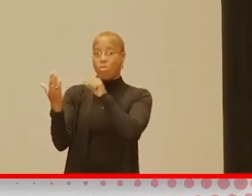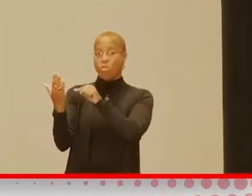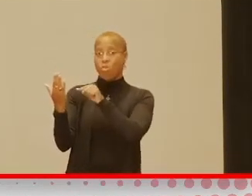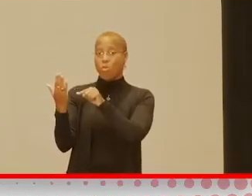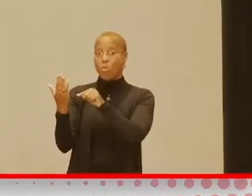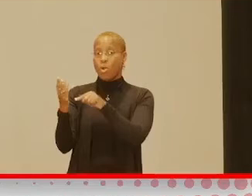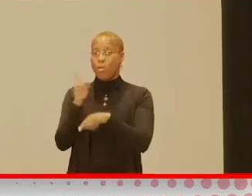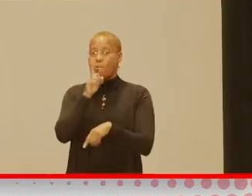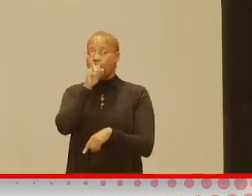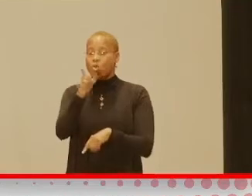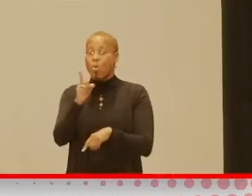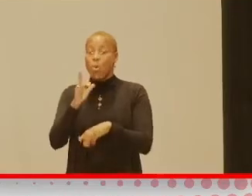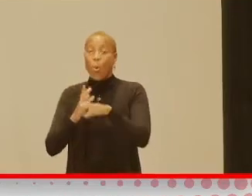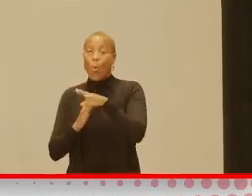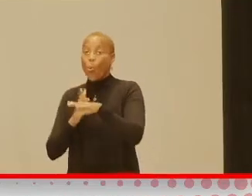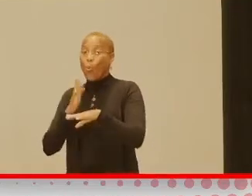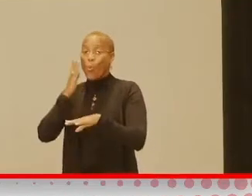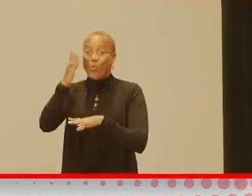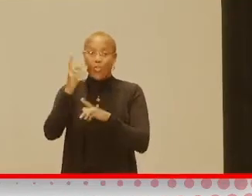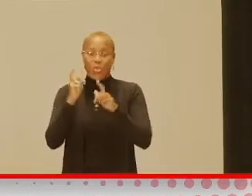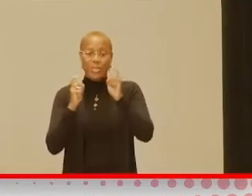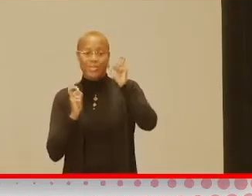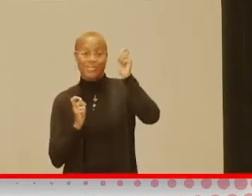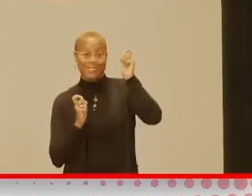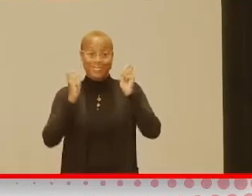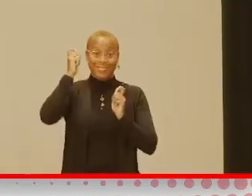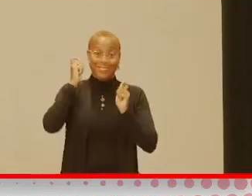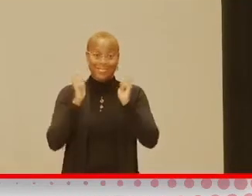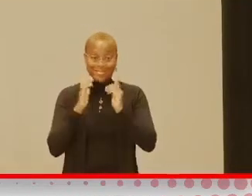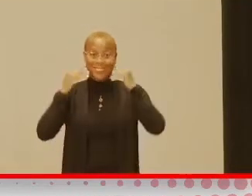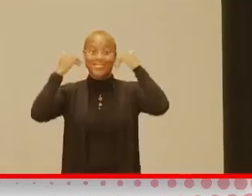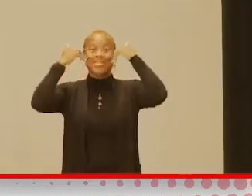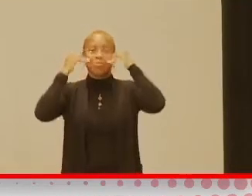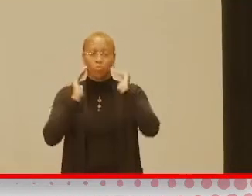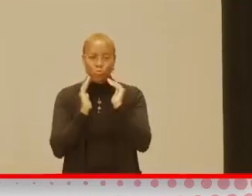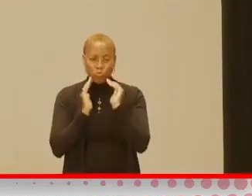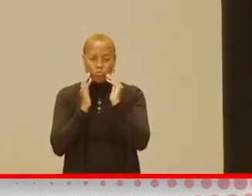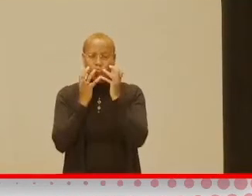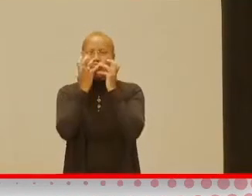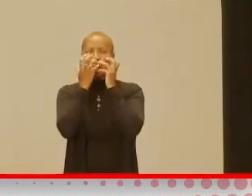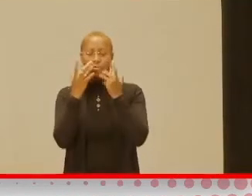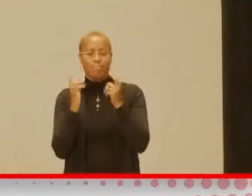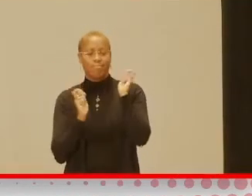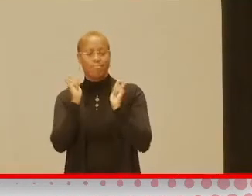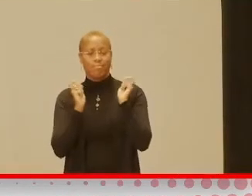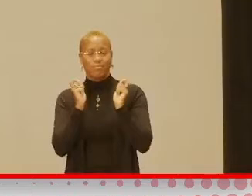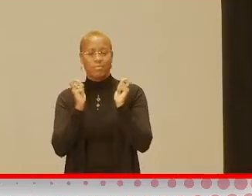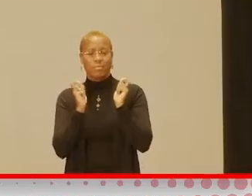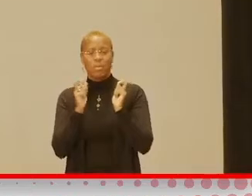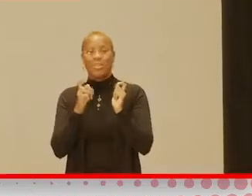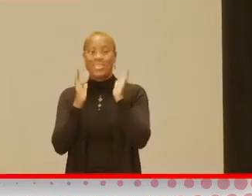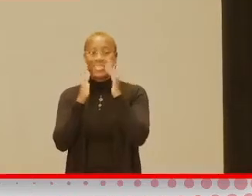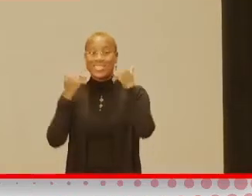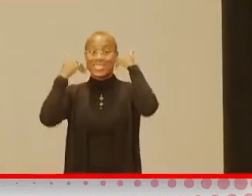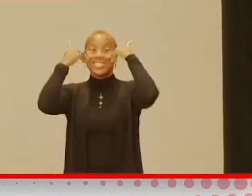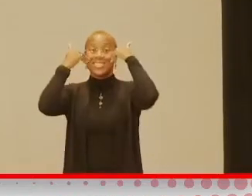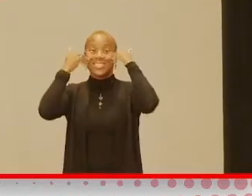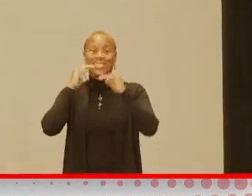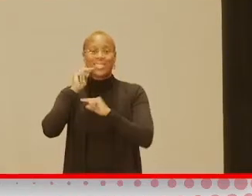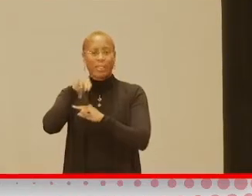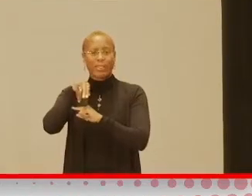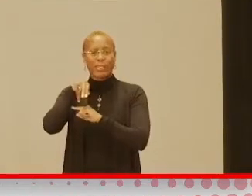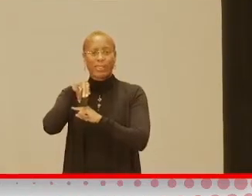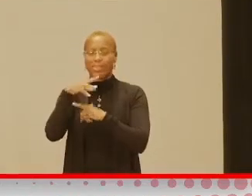sure you're over-exaggerating those facial expressions for your child. So, you know, you do the big smile, stick your tongue